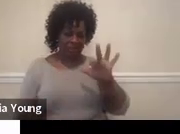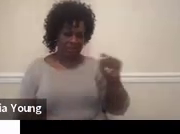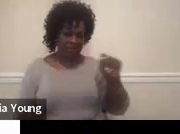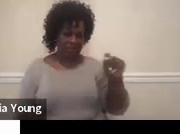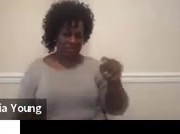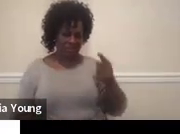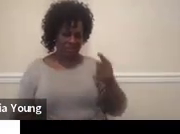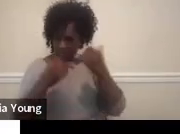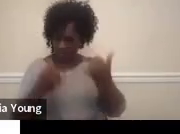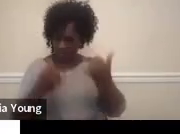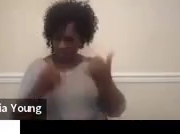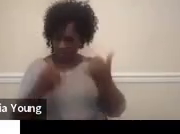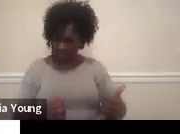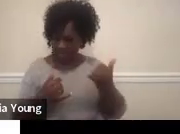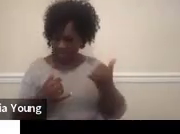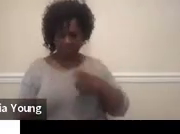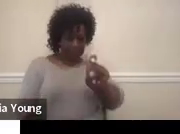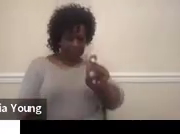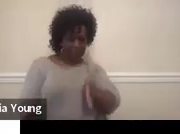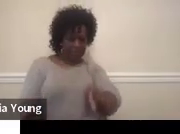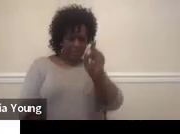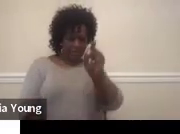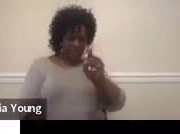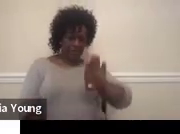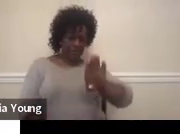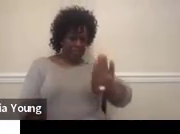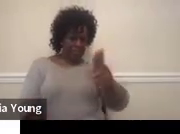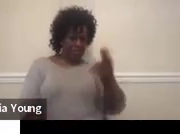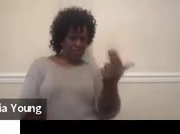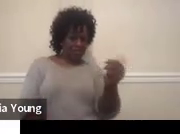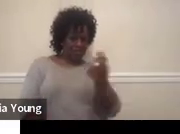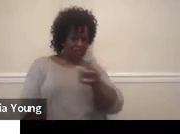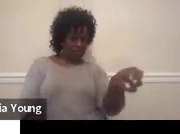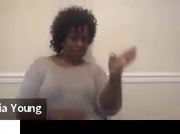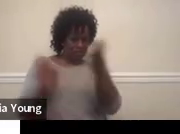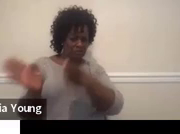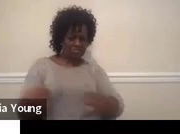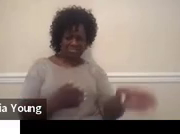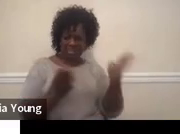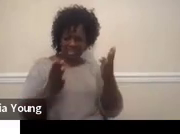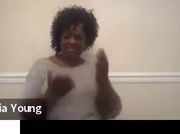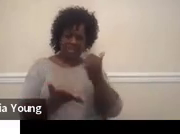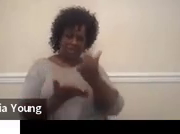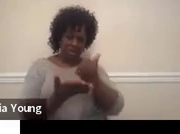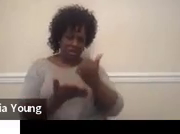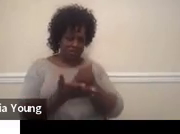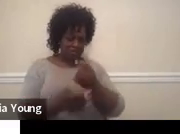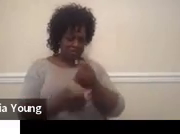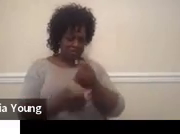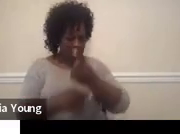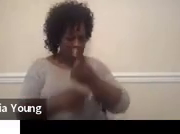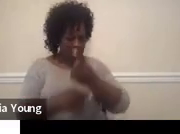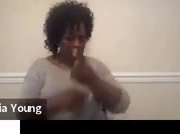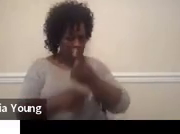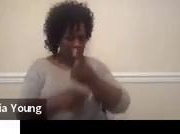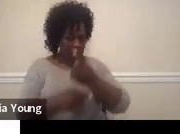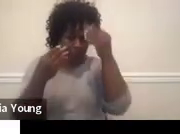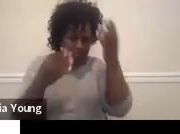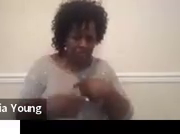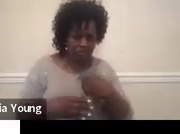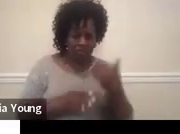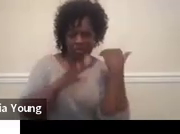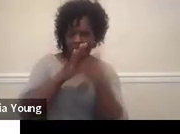So please just click on the one for the B13 transition planning. That'll help you get the correct materials emailed to you.